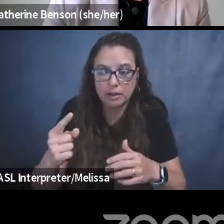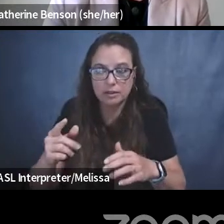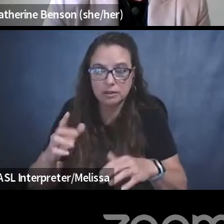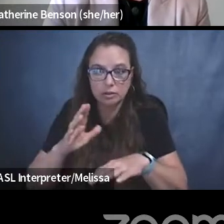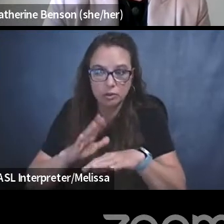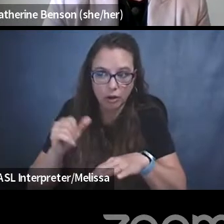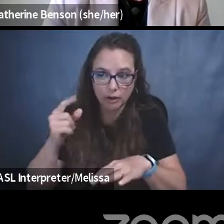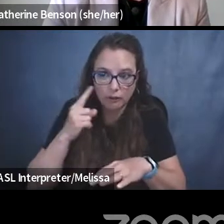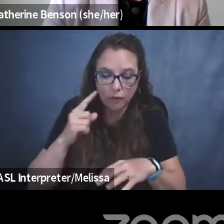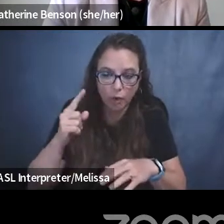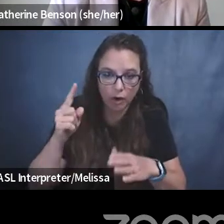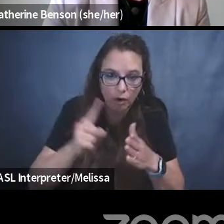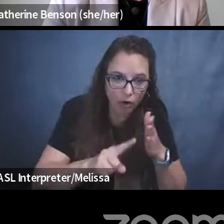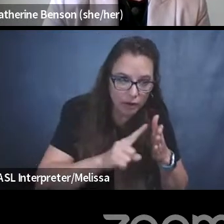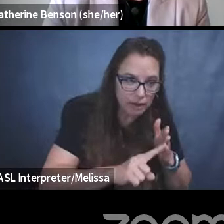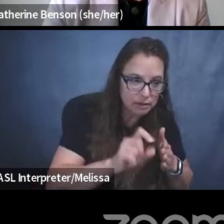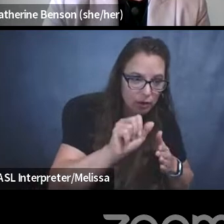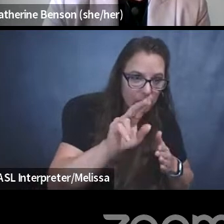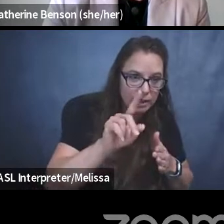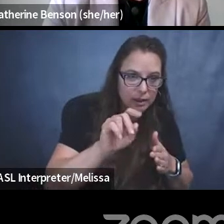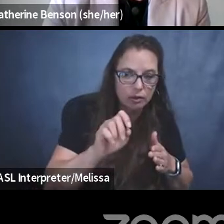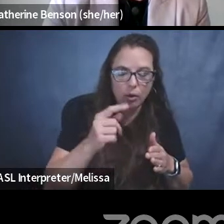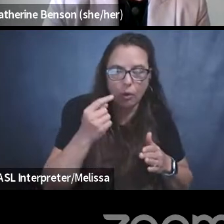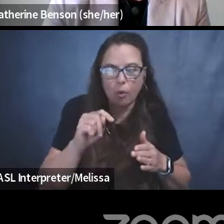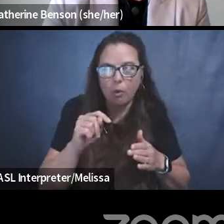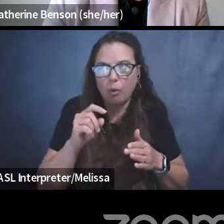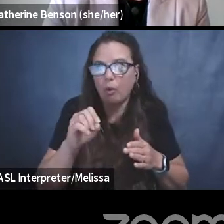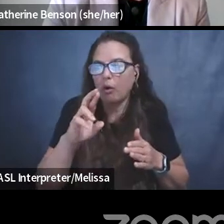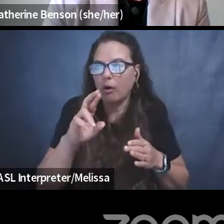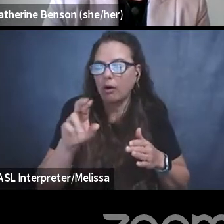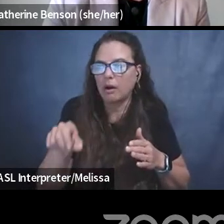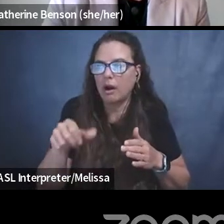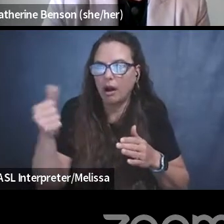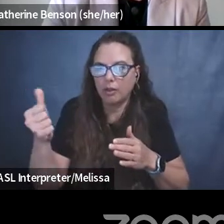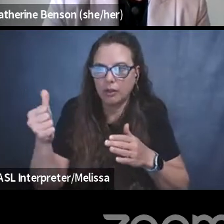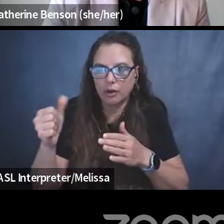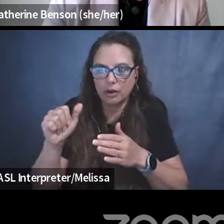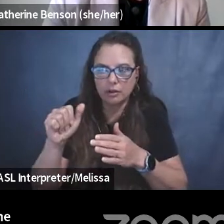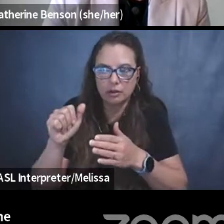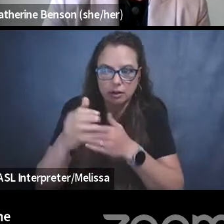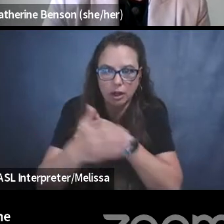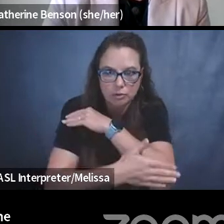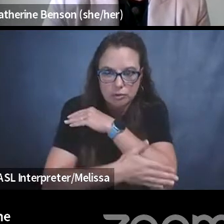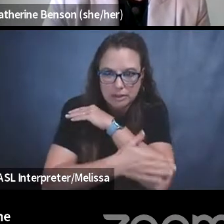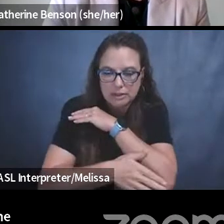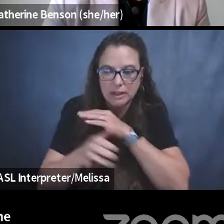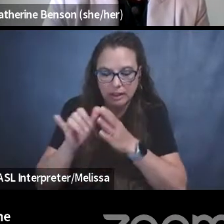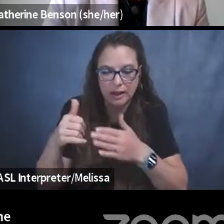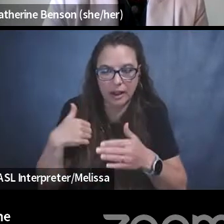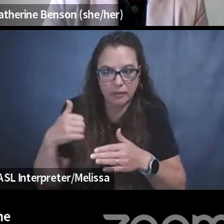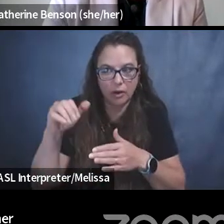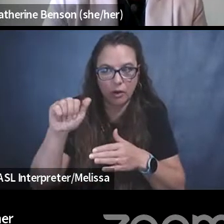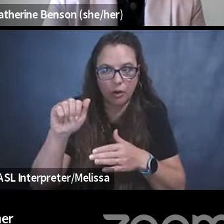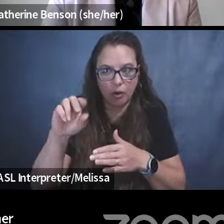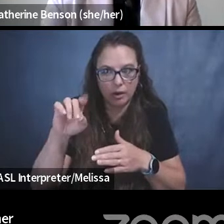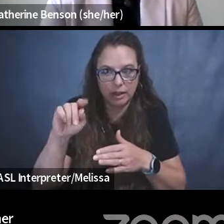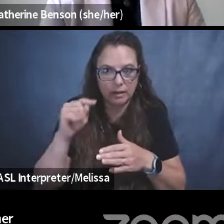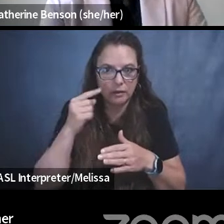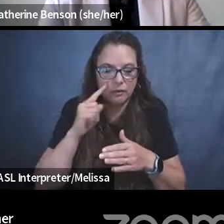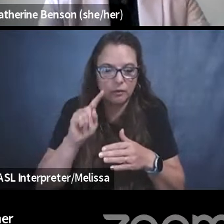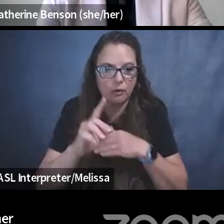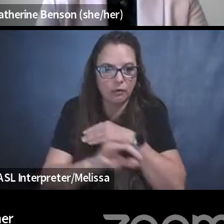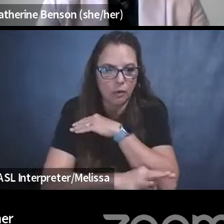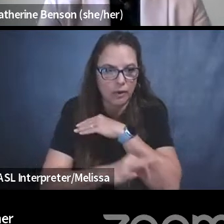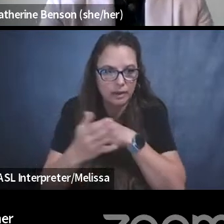in any of the other countries that we tend to work a lot with when it comes to foreign intelligence stuff, um, particularly the UK,